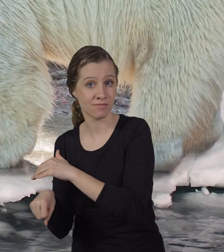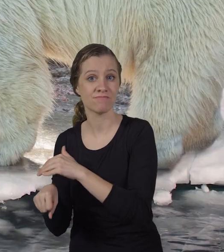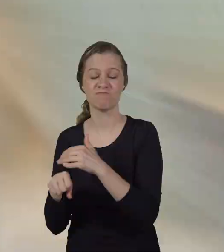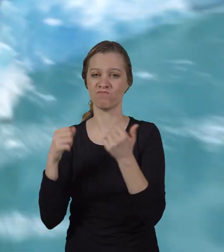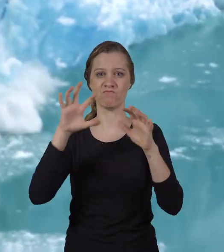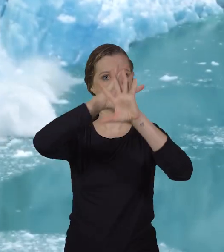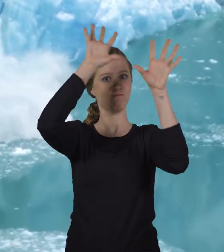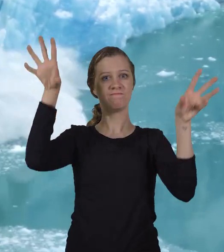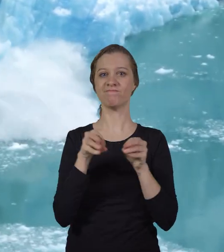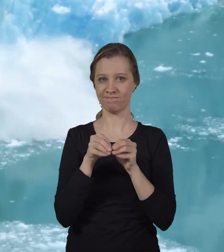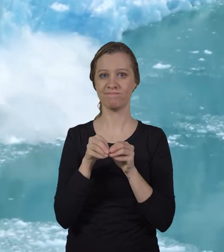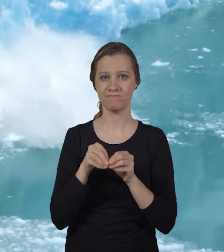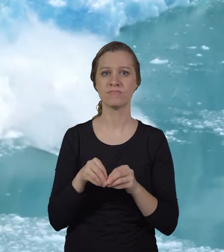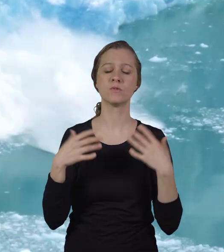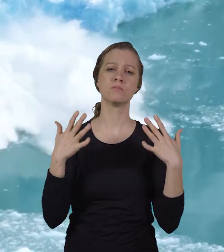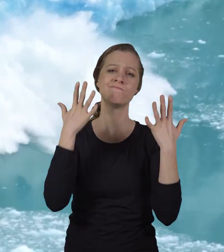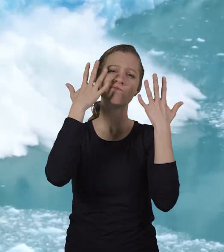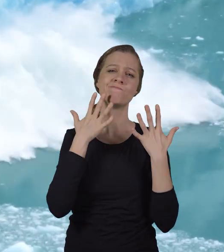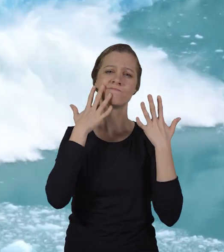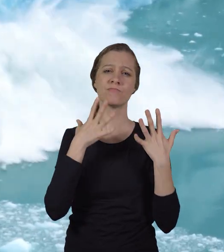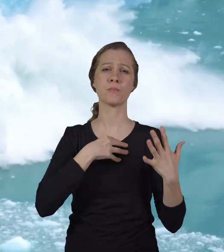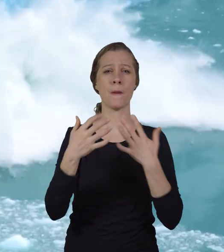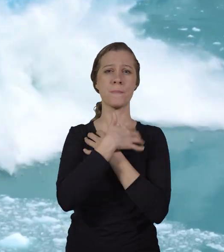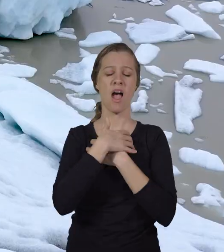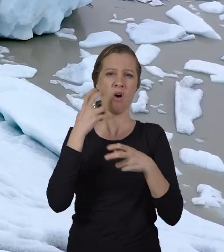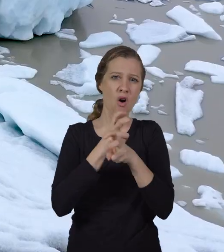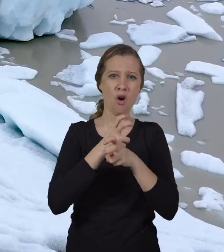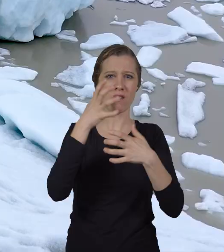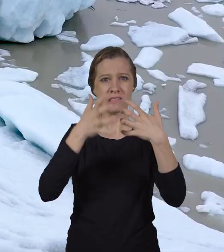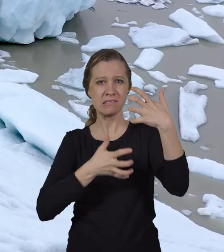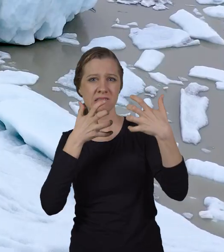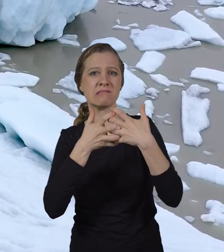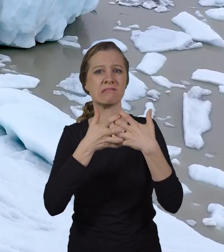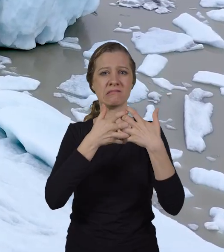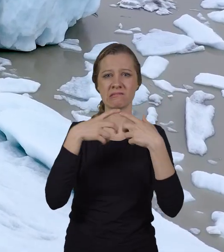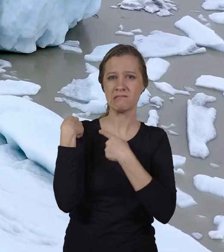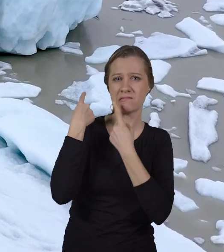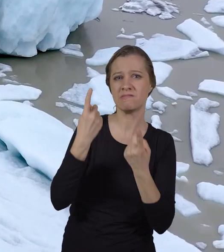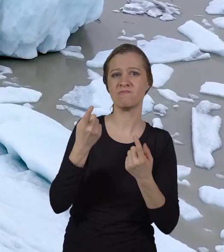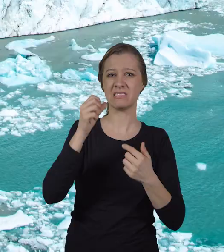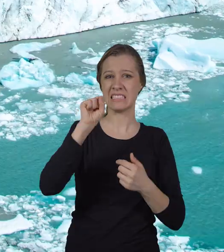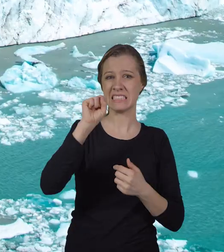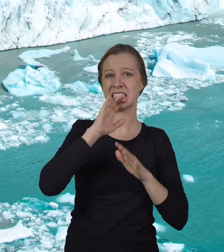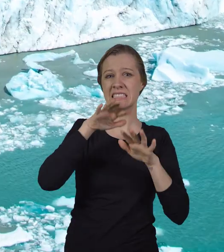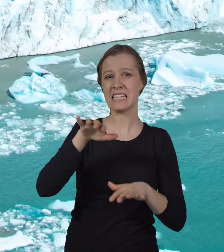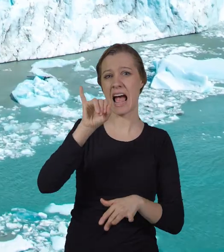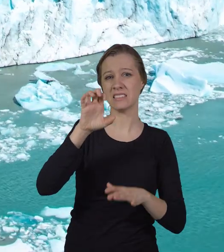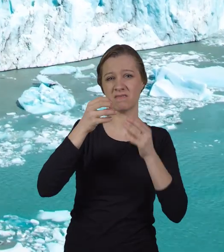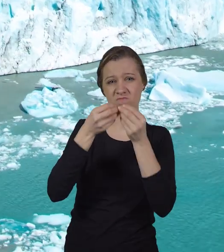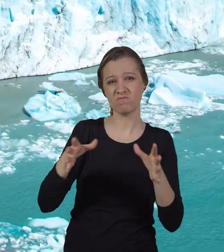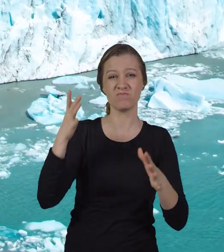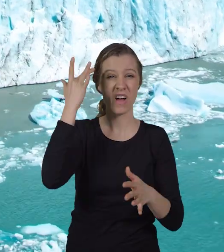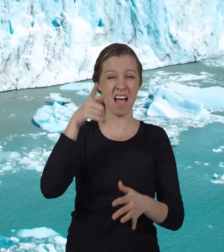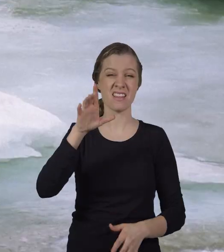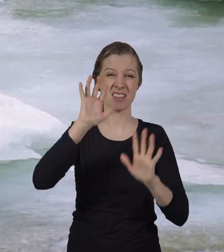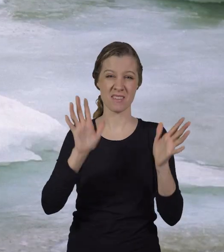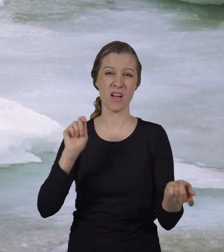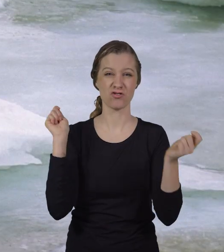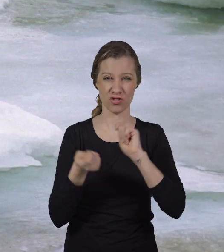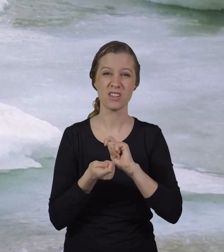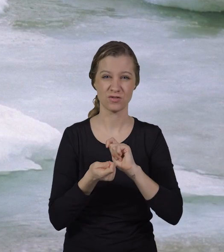mating. Unfortunately, polar bears have difficulty adjusting to sea ice loss due to climate change.